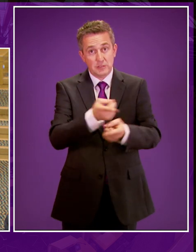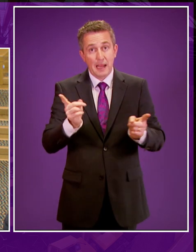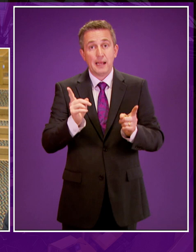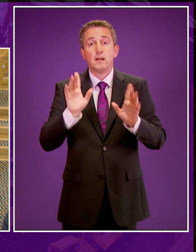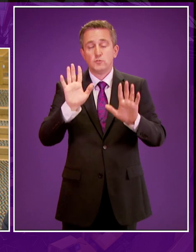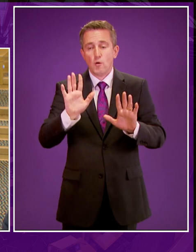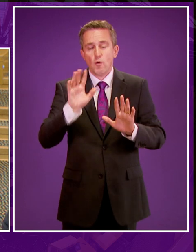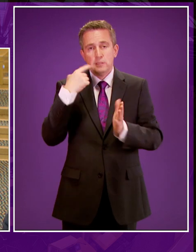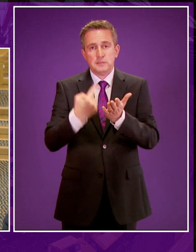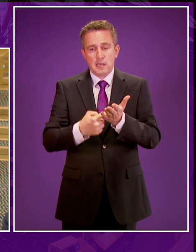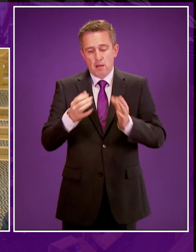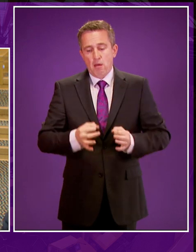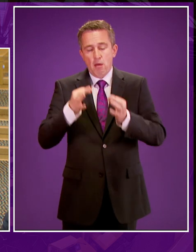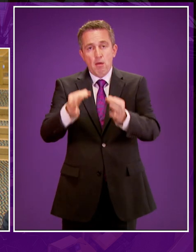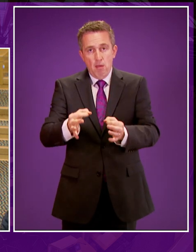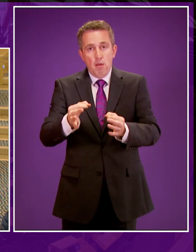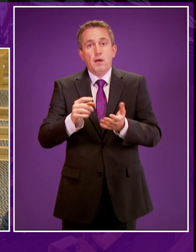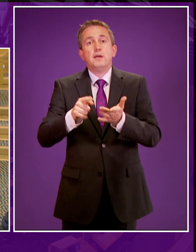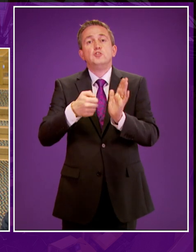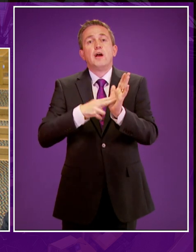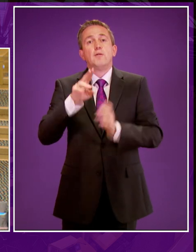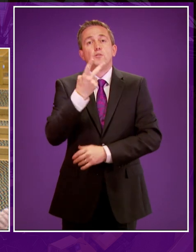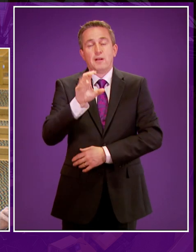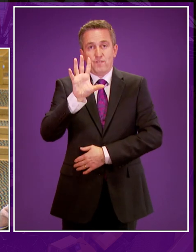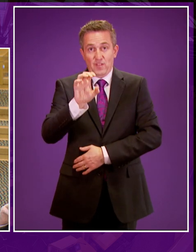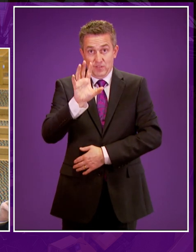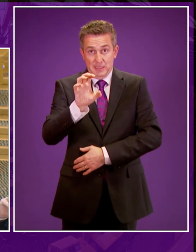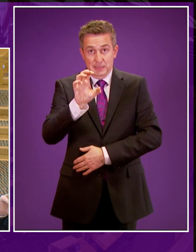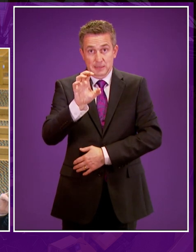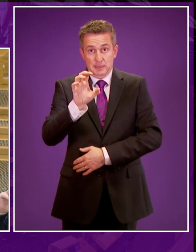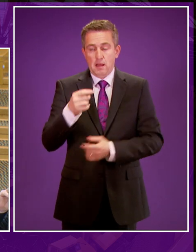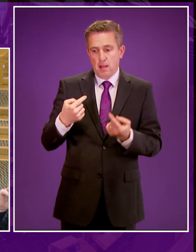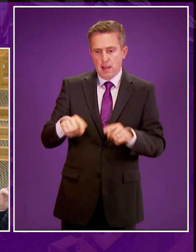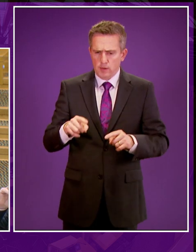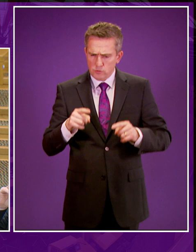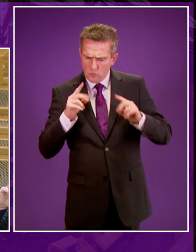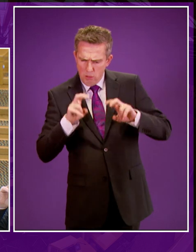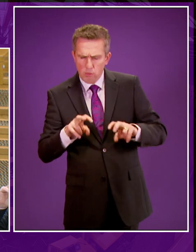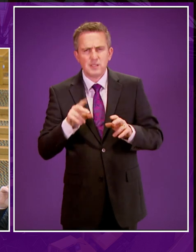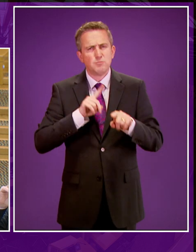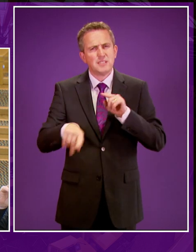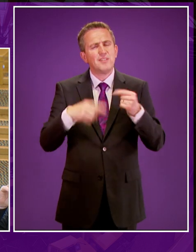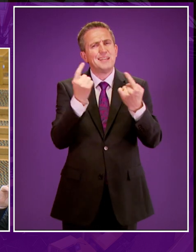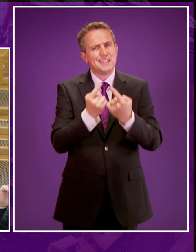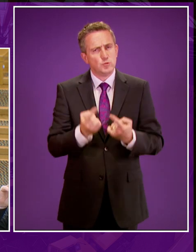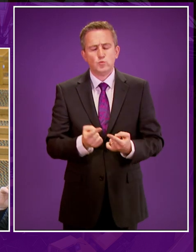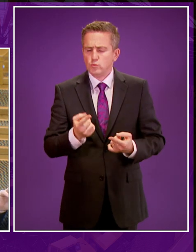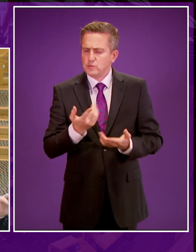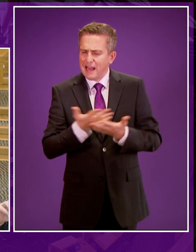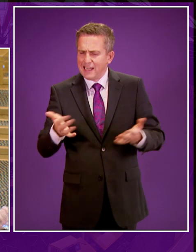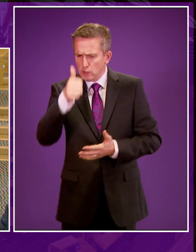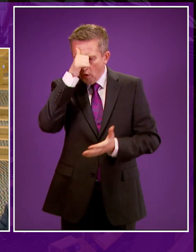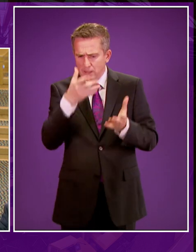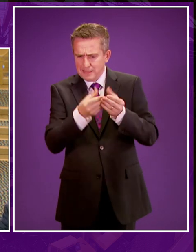the moratorium on onshore unconventional oil and gas in January of 2015. This created space to explore the specific issues and evidential gaps